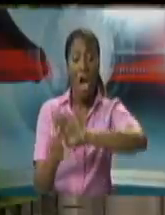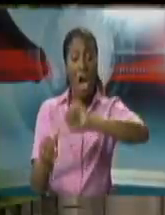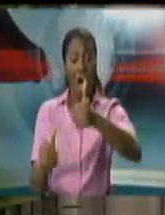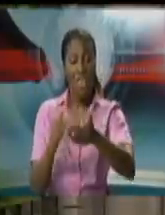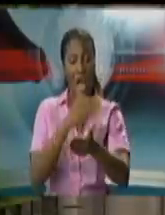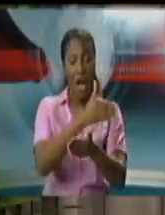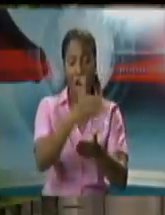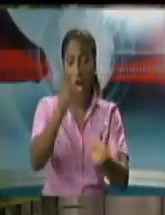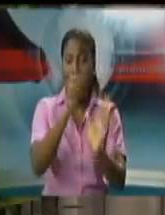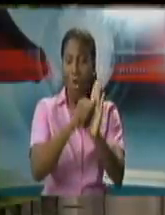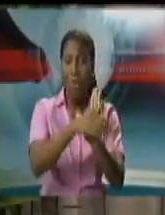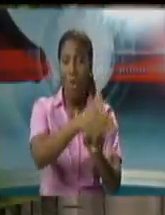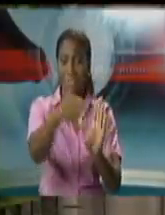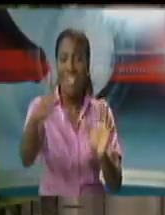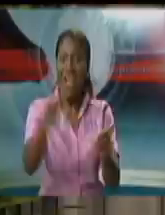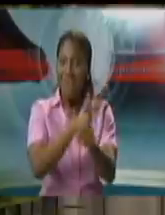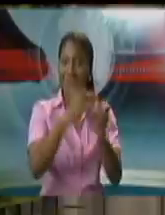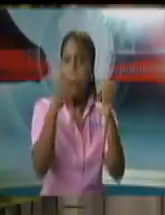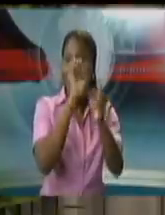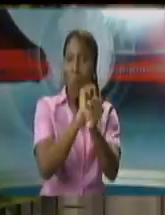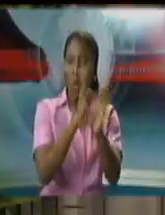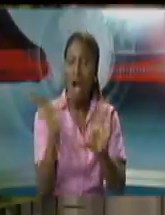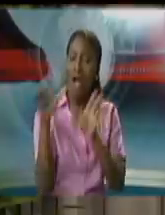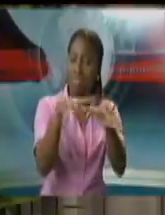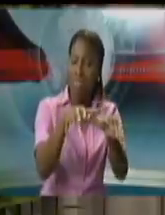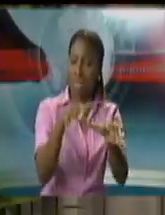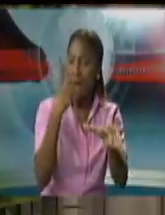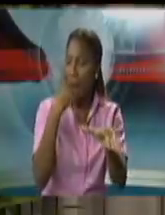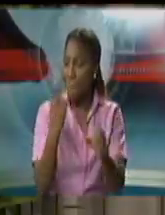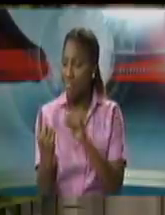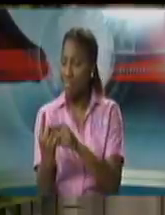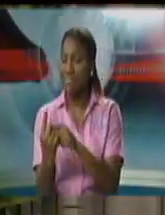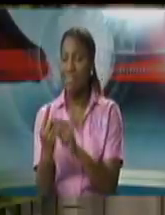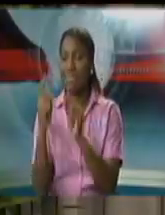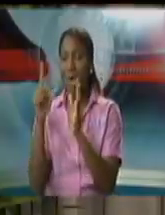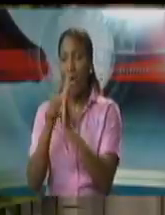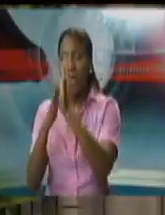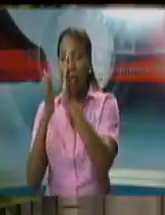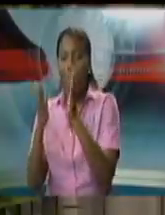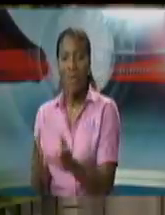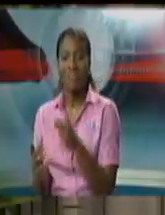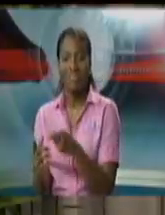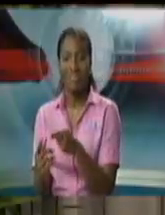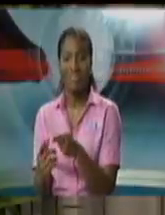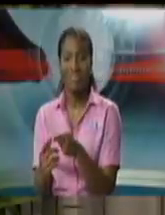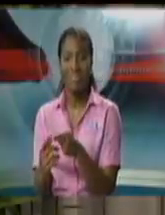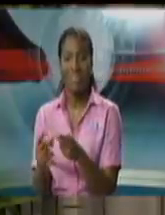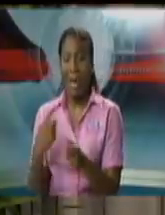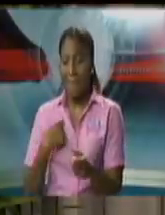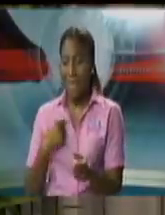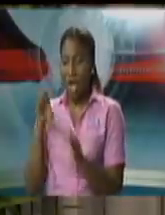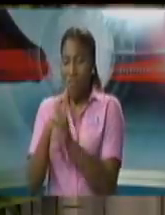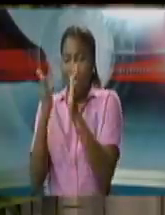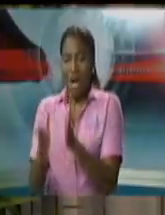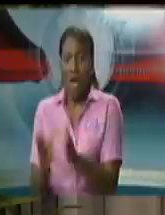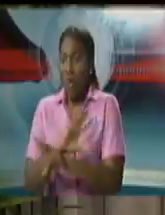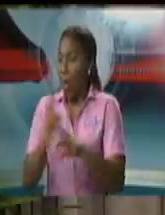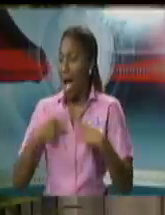except the accused because the accused attorney is not available has a conflict another matter etc